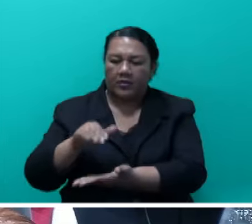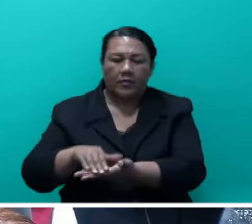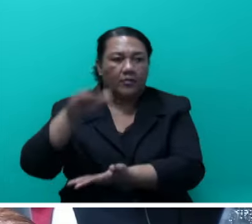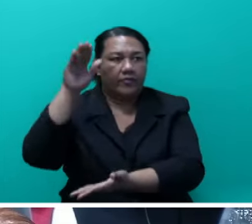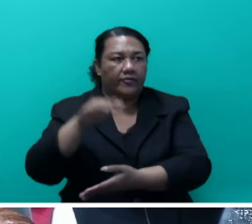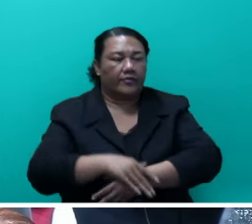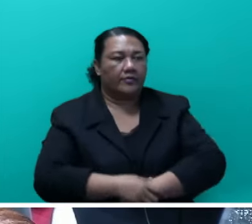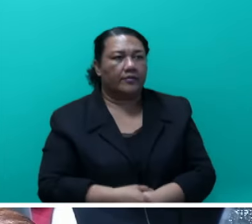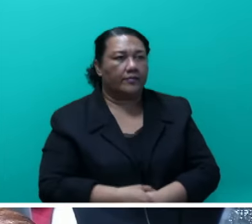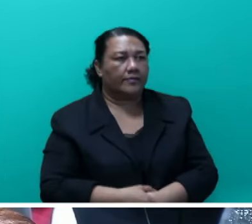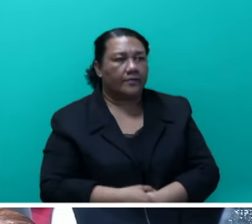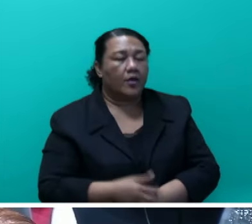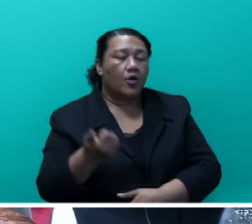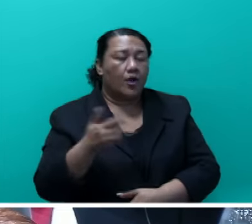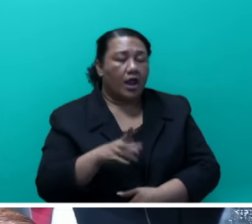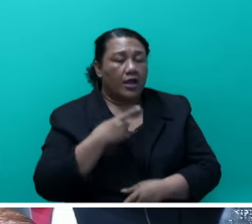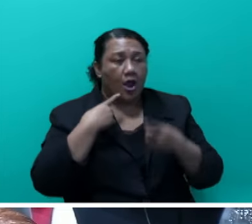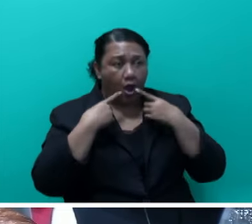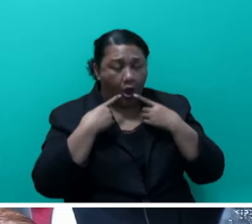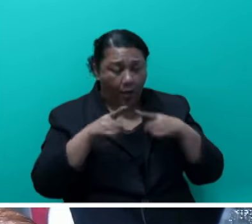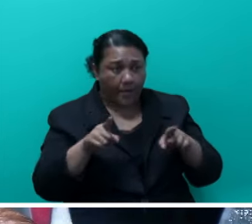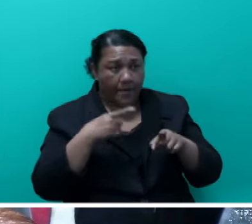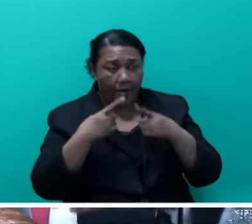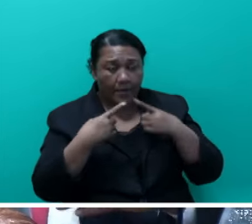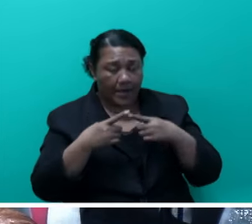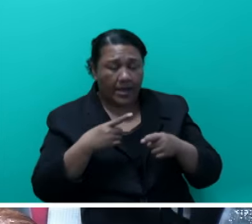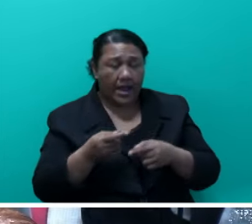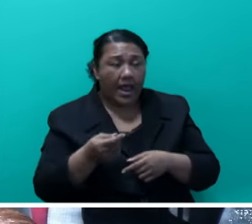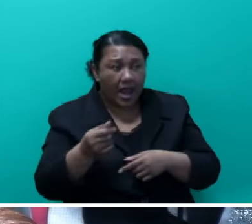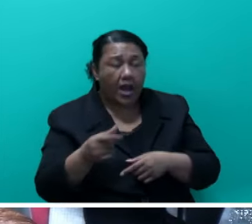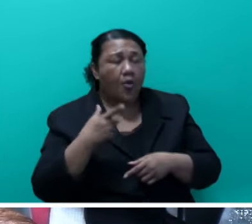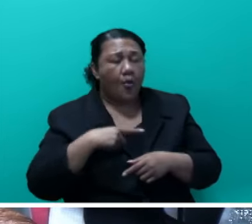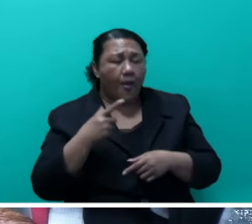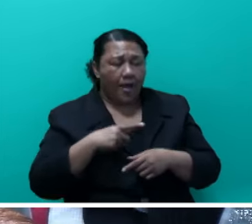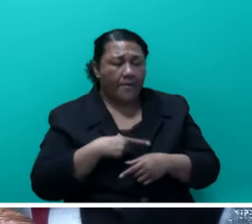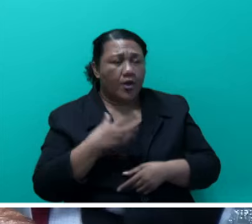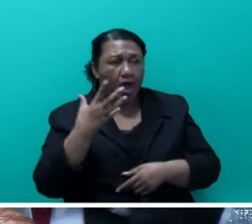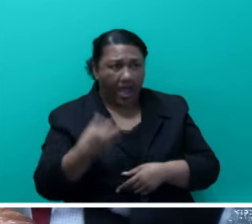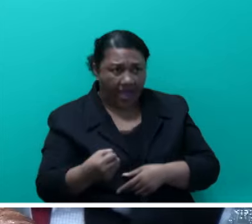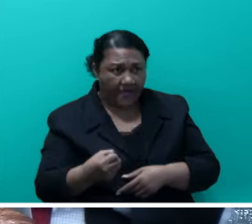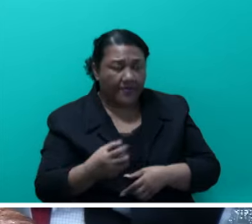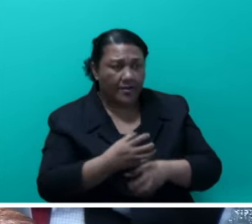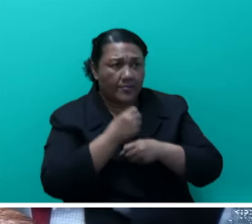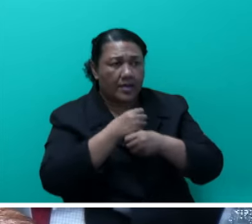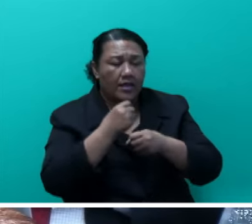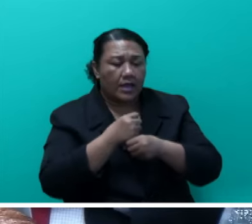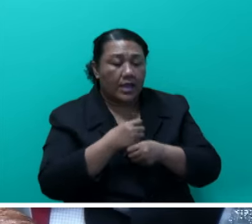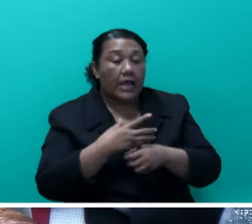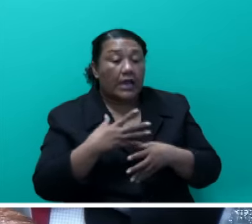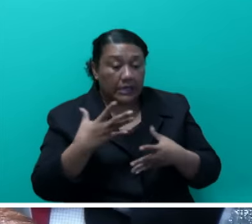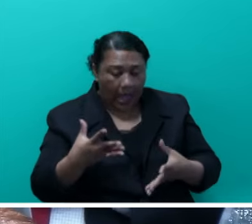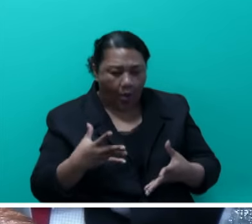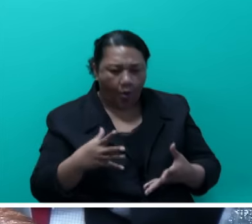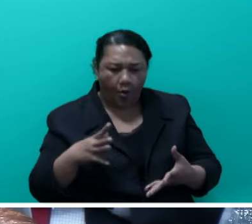I had commented earlier in an interview that, to me, that is a good thing because now we are catching a lot more people. It means that the